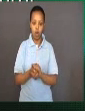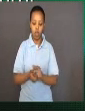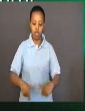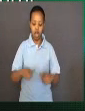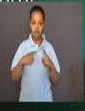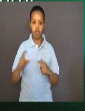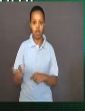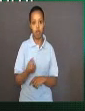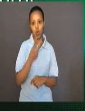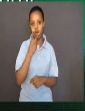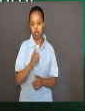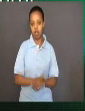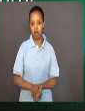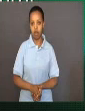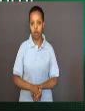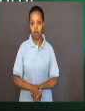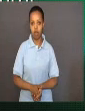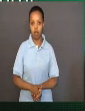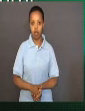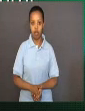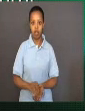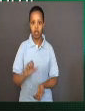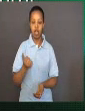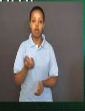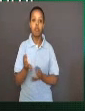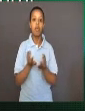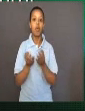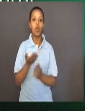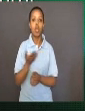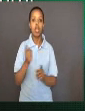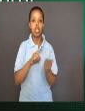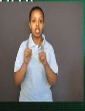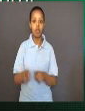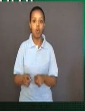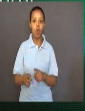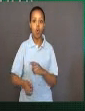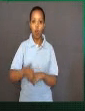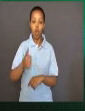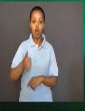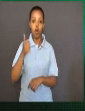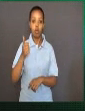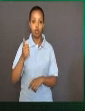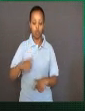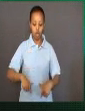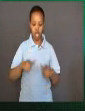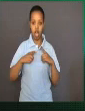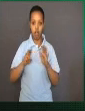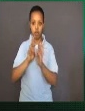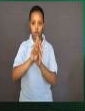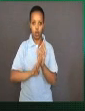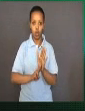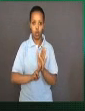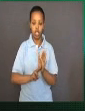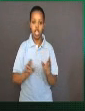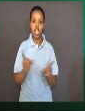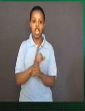It states that the basic units of life were formed